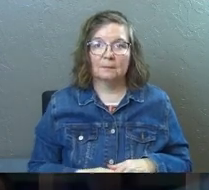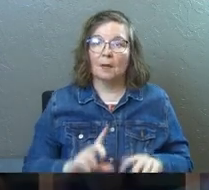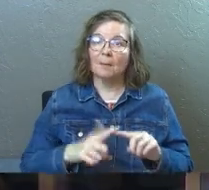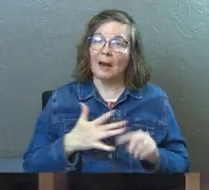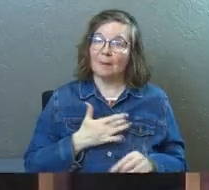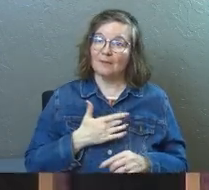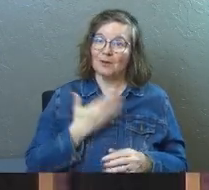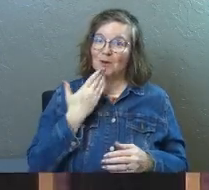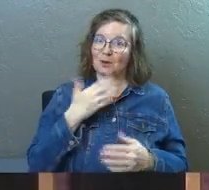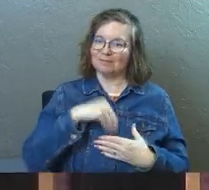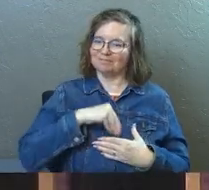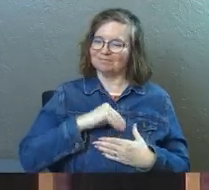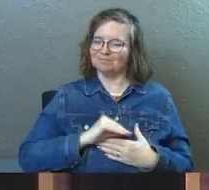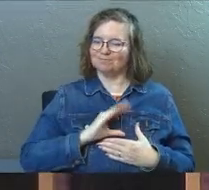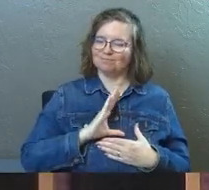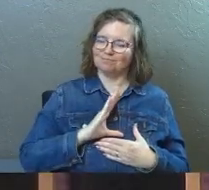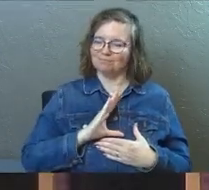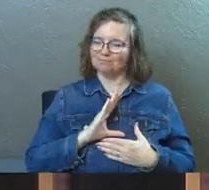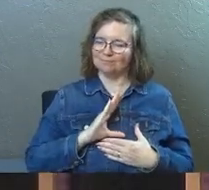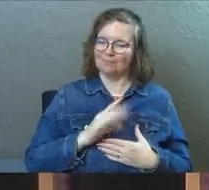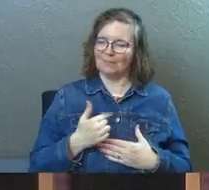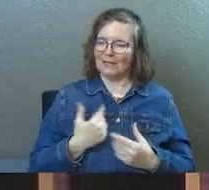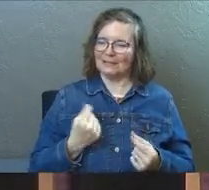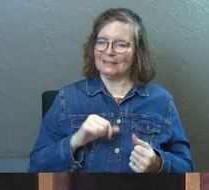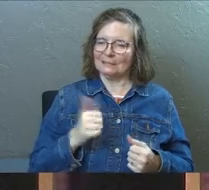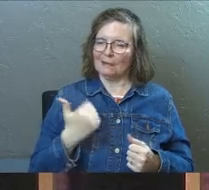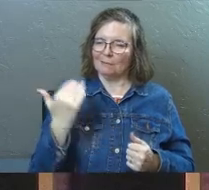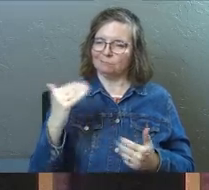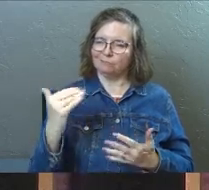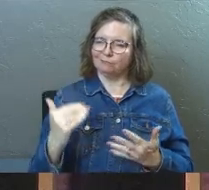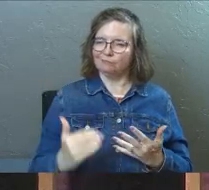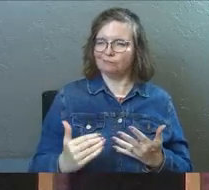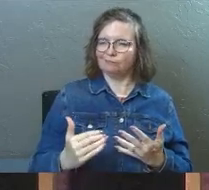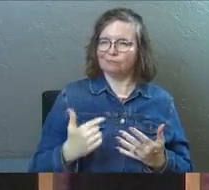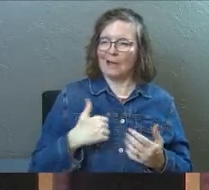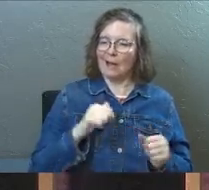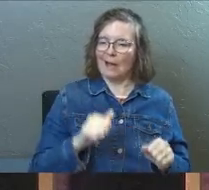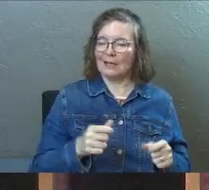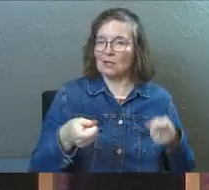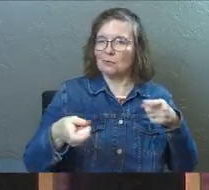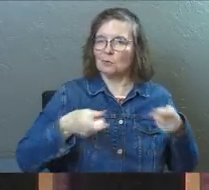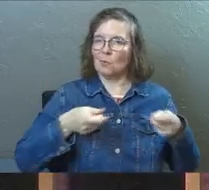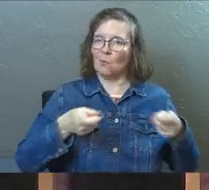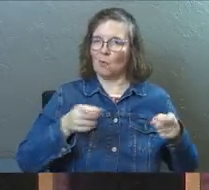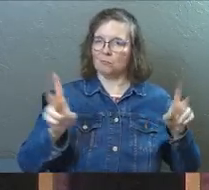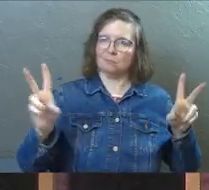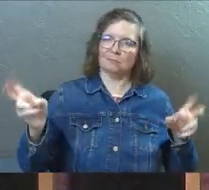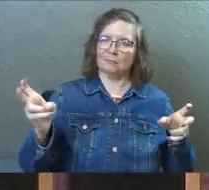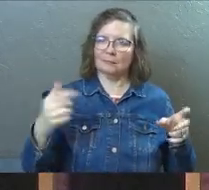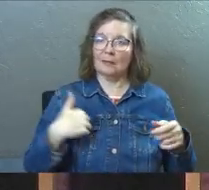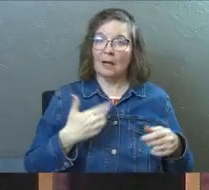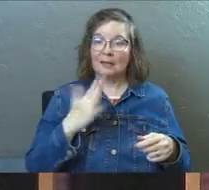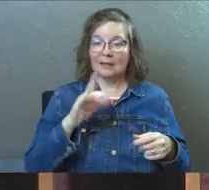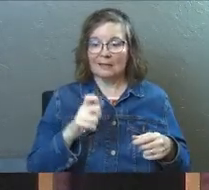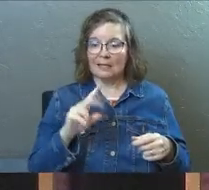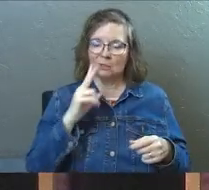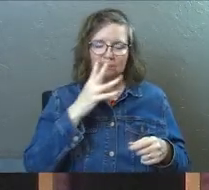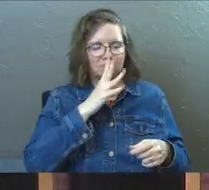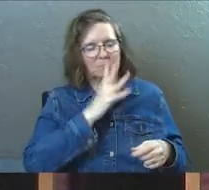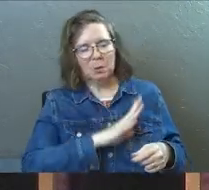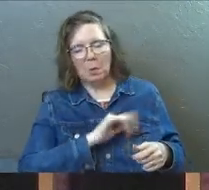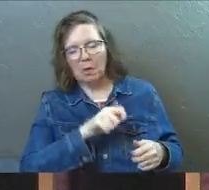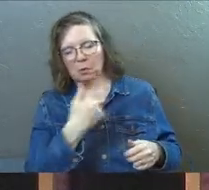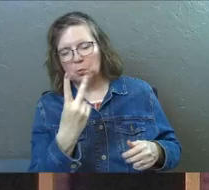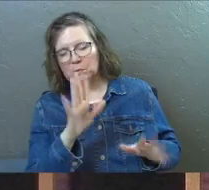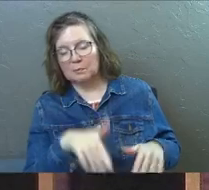But I'm going to feel good about the 10 that I did. Right? And the 10, can, I can kind of control and God needs to look the other